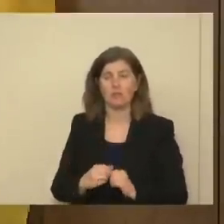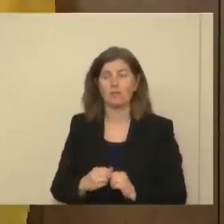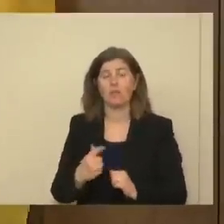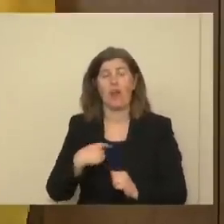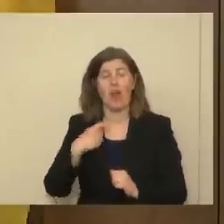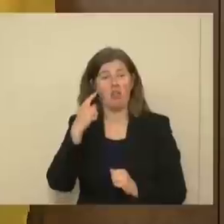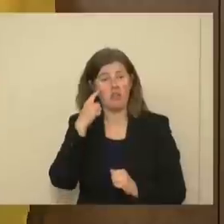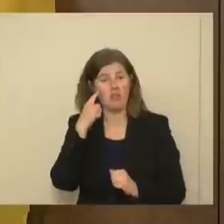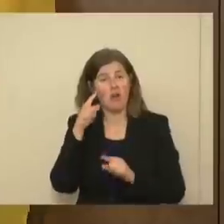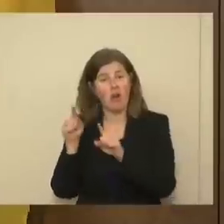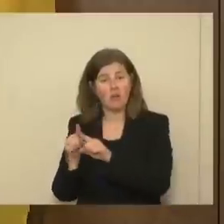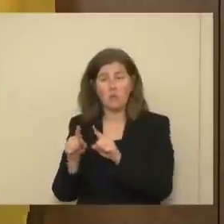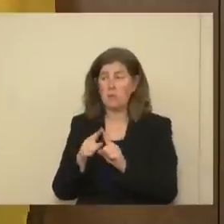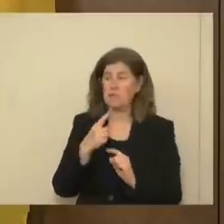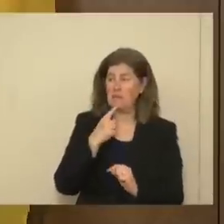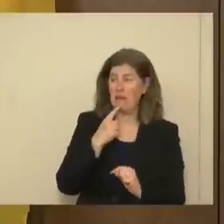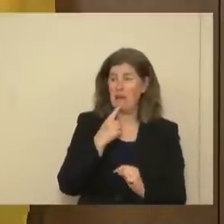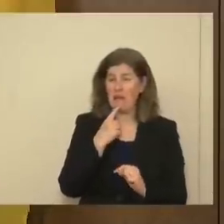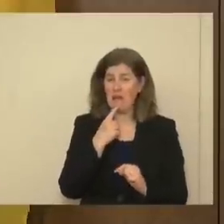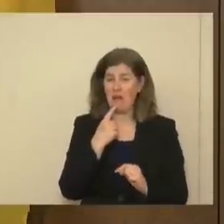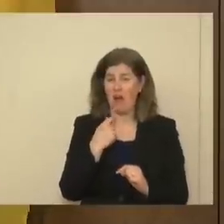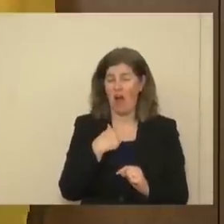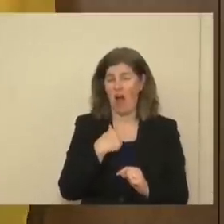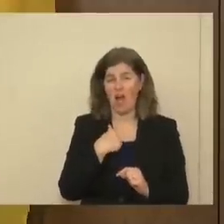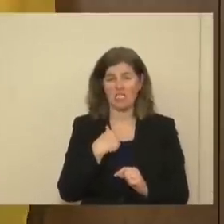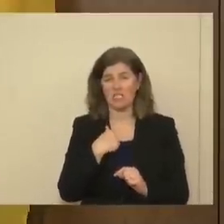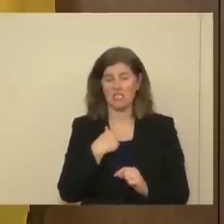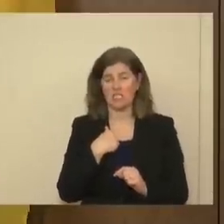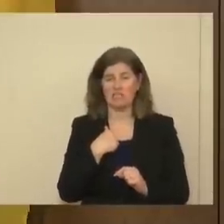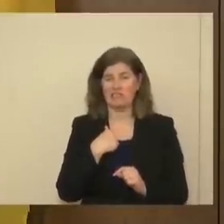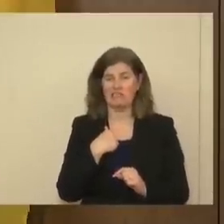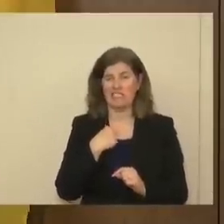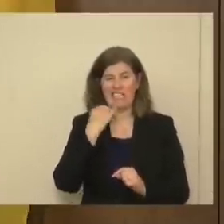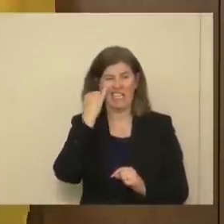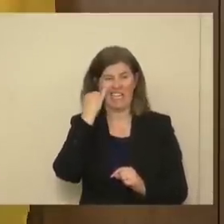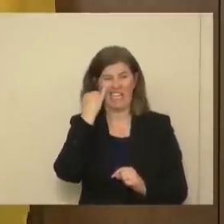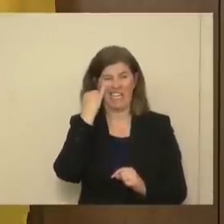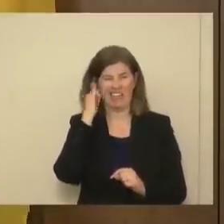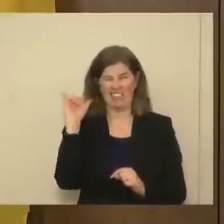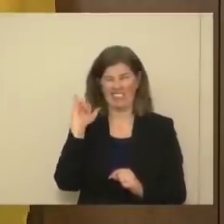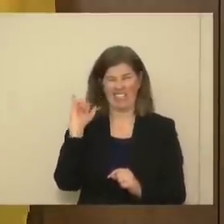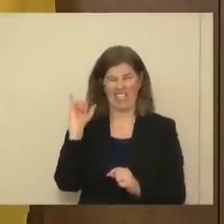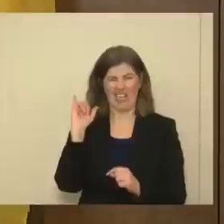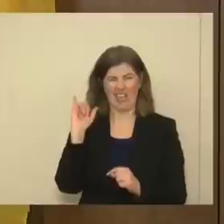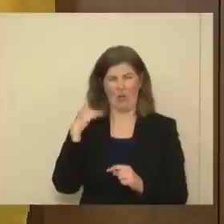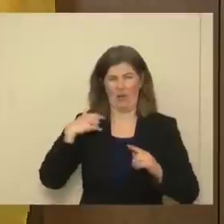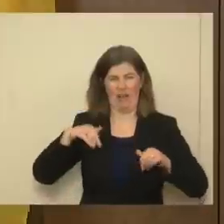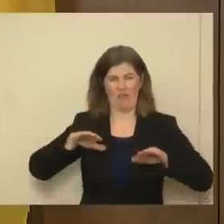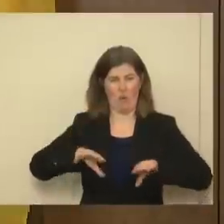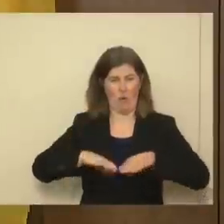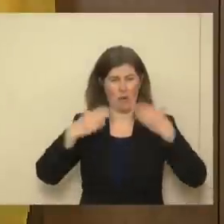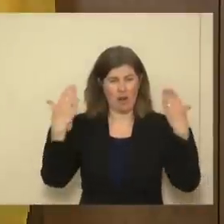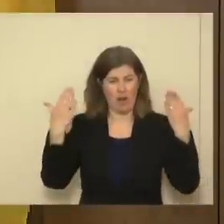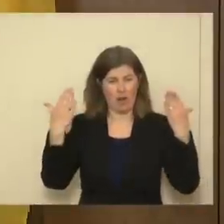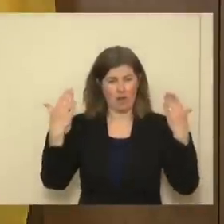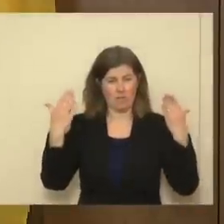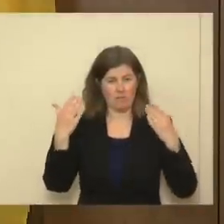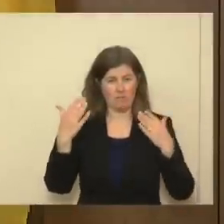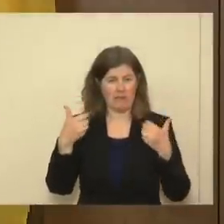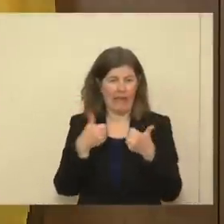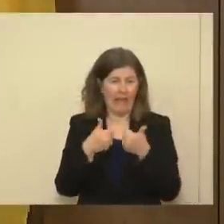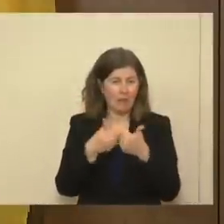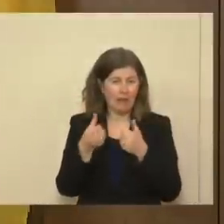it's fair to continue to say that I would not if, just like we haven't opened up gaming